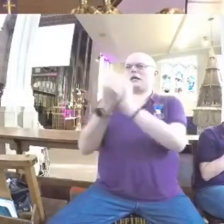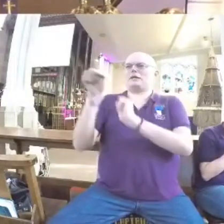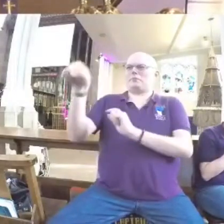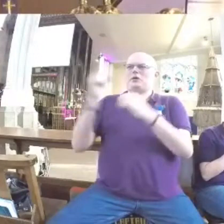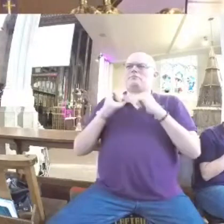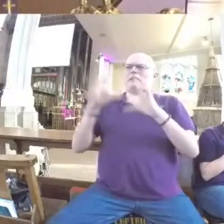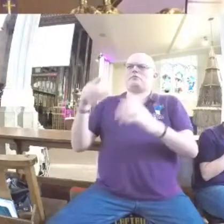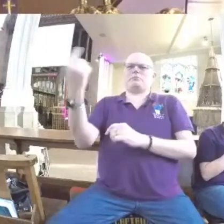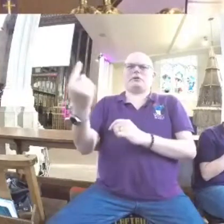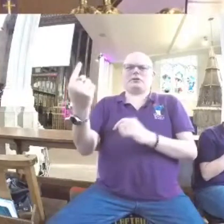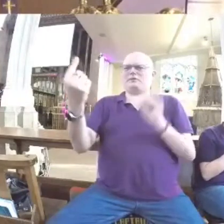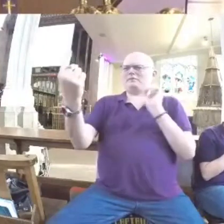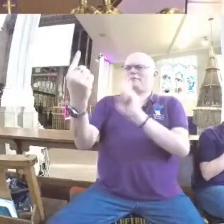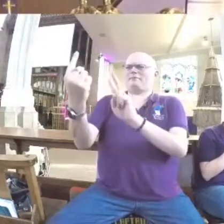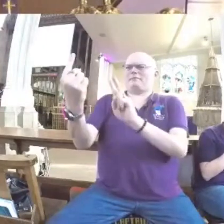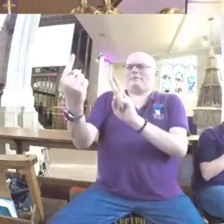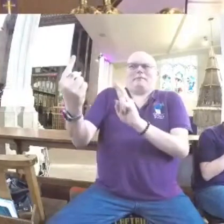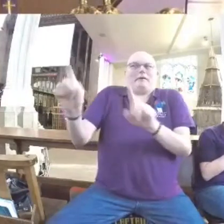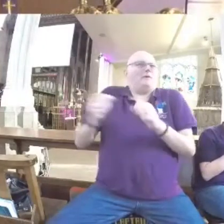themselves at that moment in time in their lives.